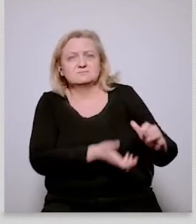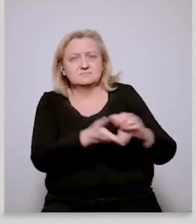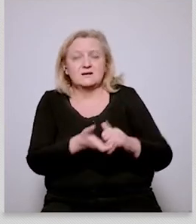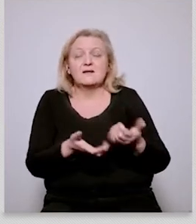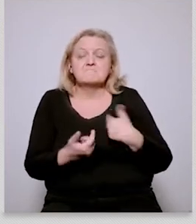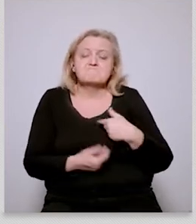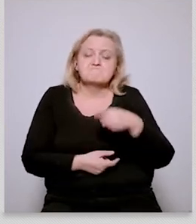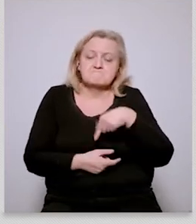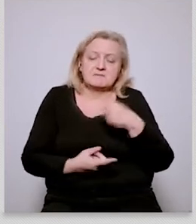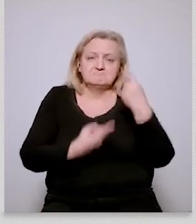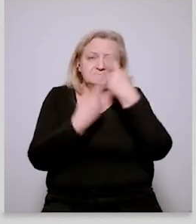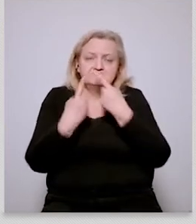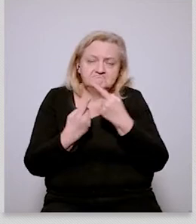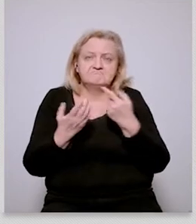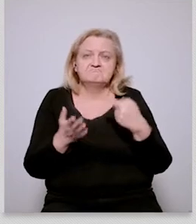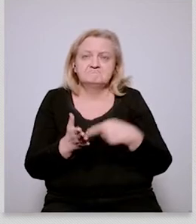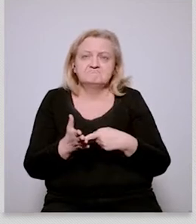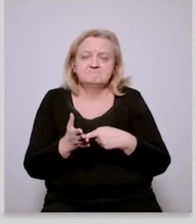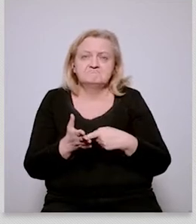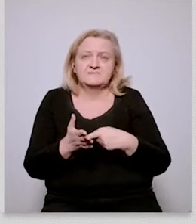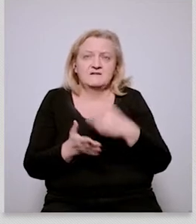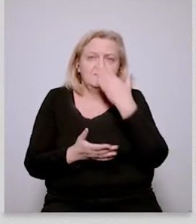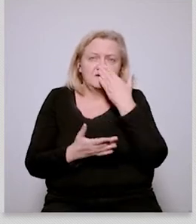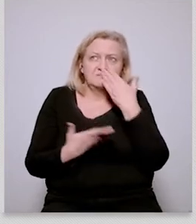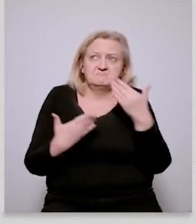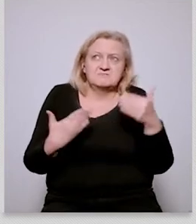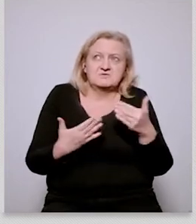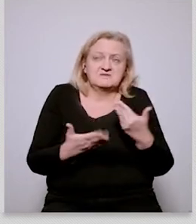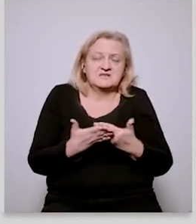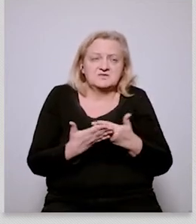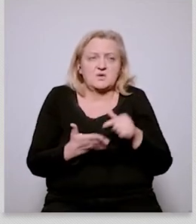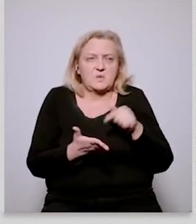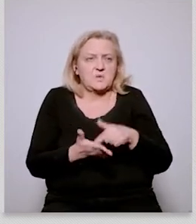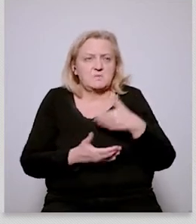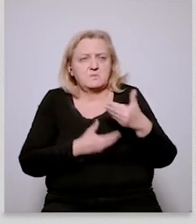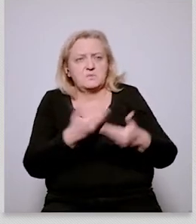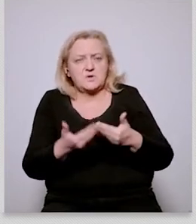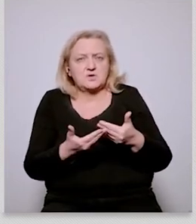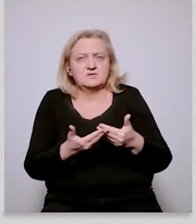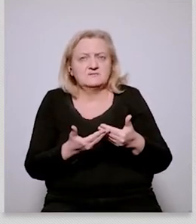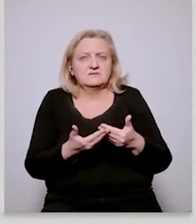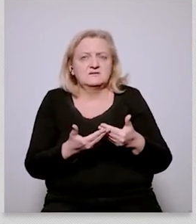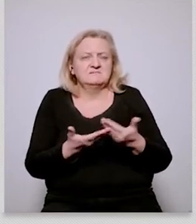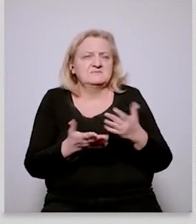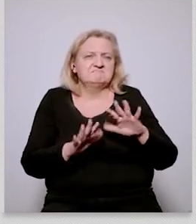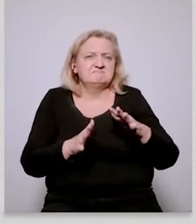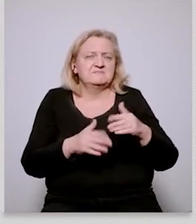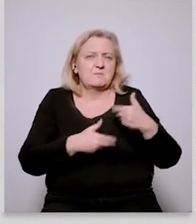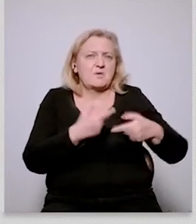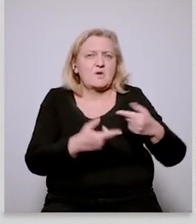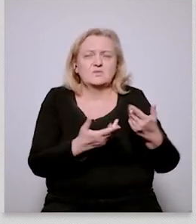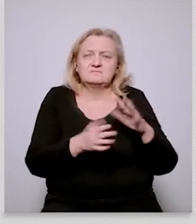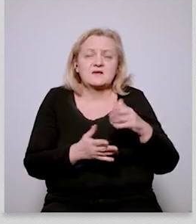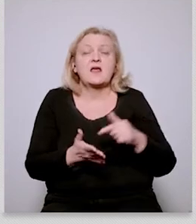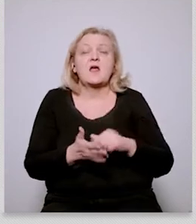be so counter so counterproductive but i think that you know for us the main finding which i wanted to discuss today